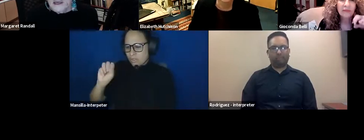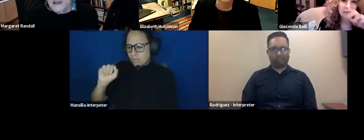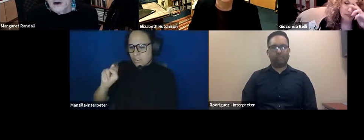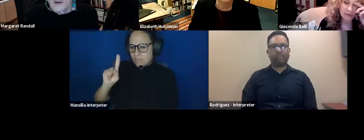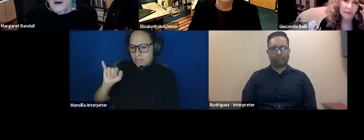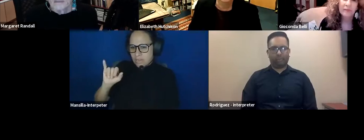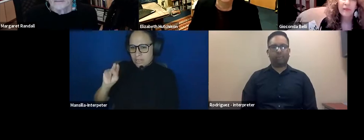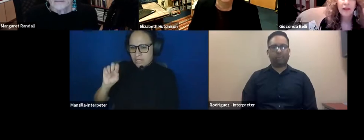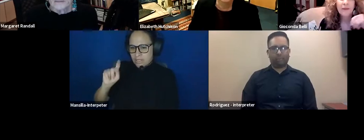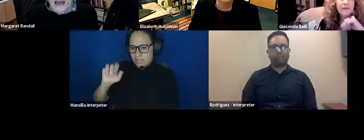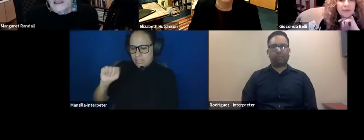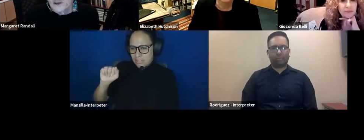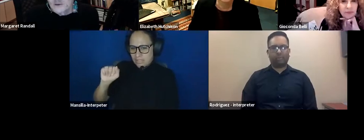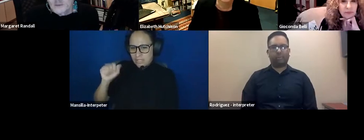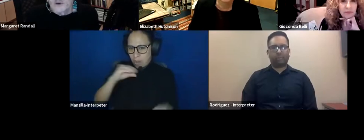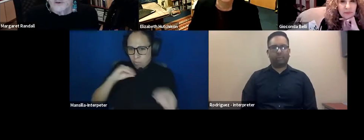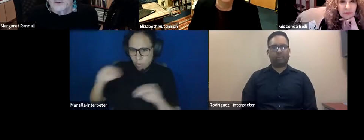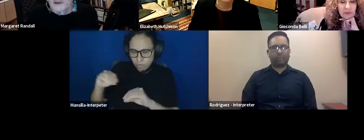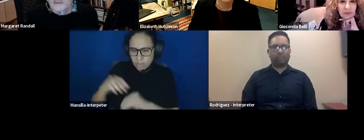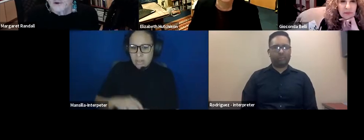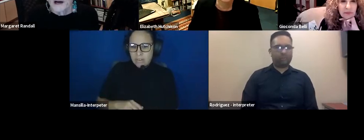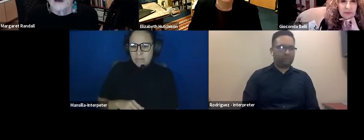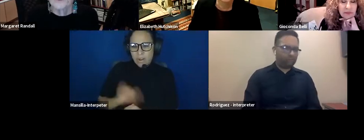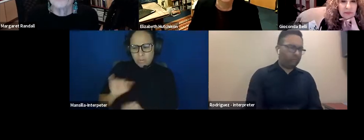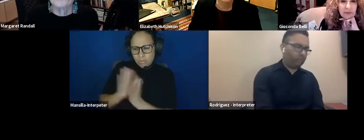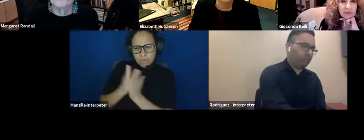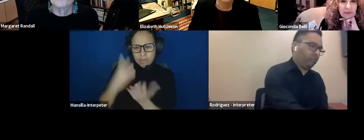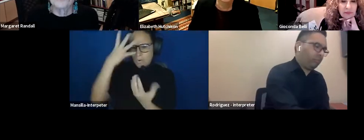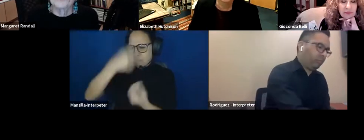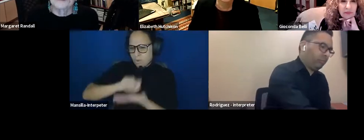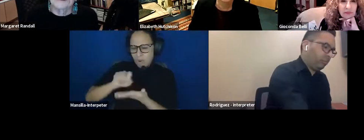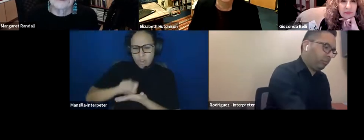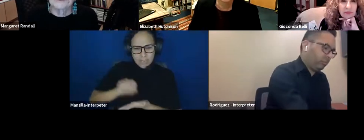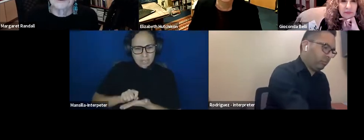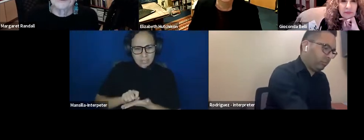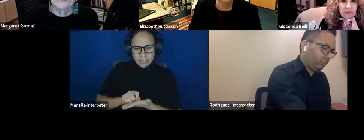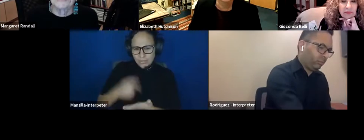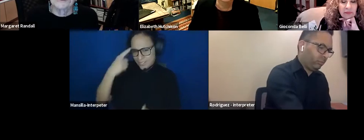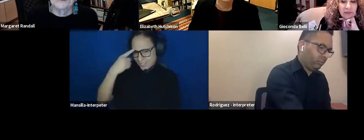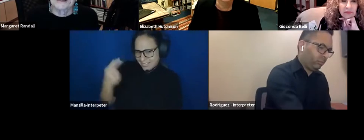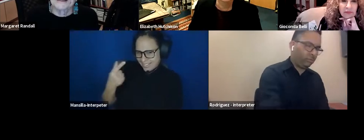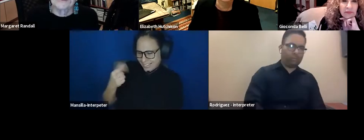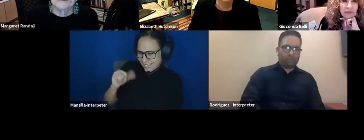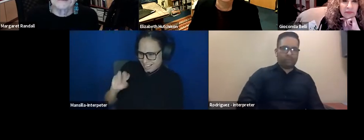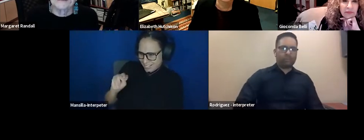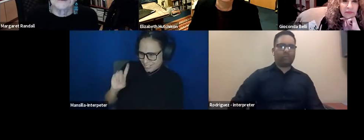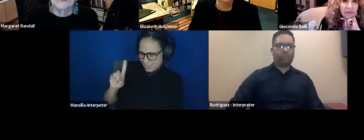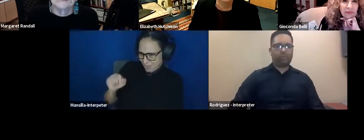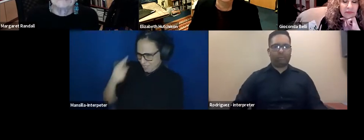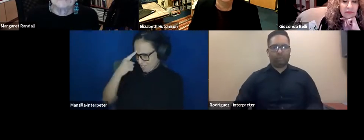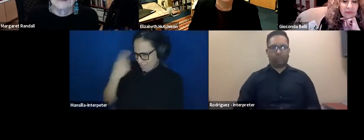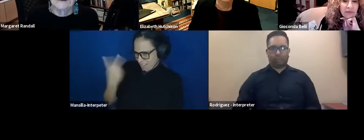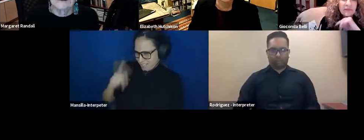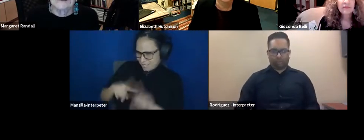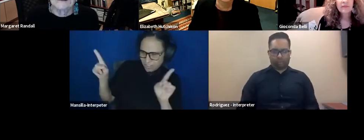so, and it's also a beautifully written book. I don't know. What do you think, Giaconda? What do you think the differences are?